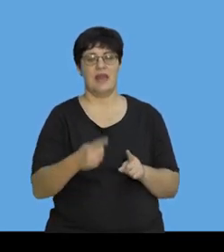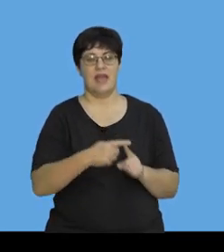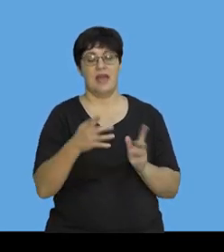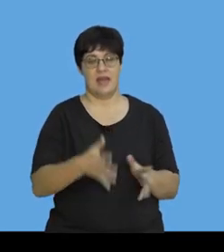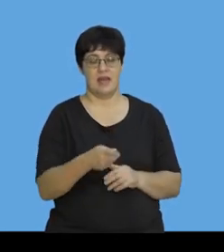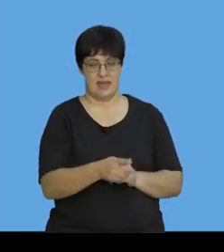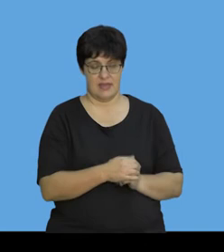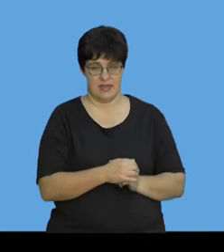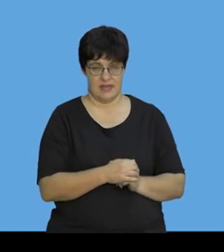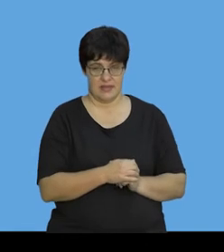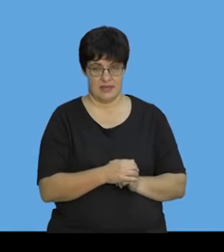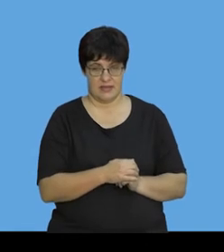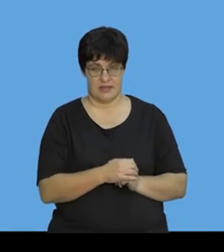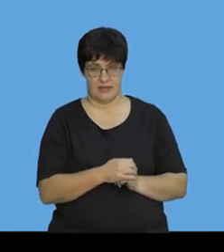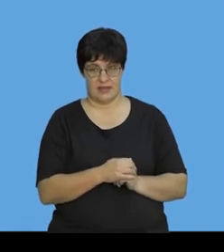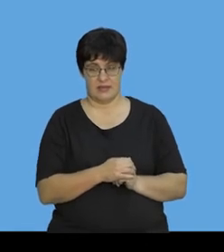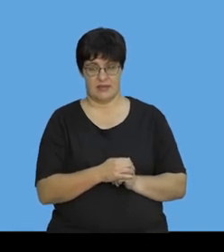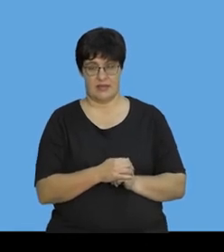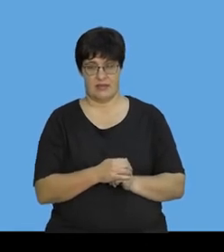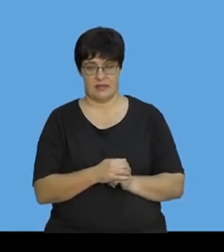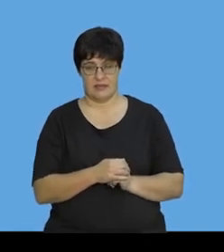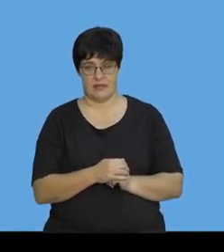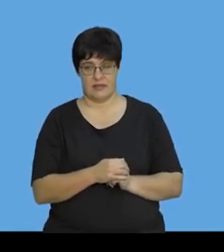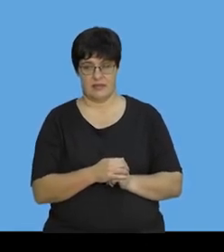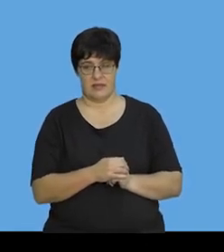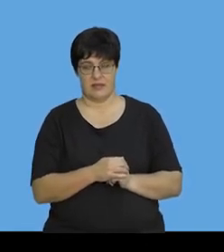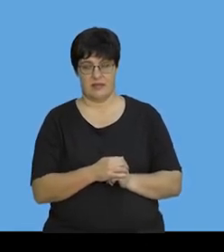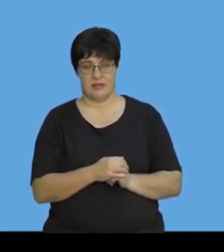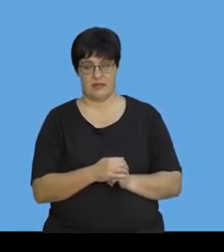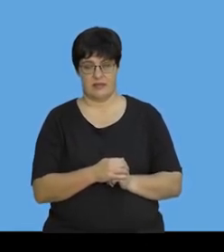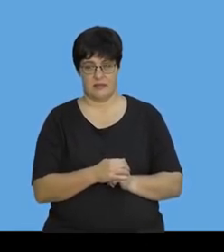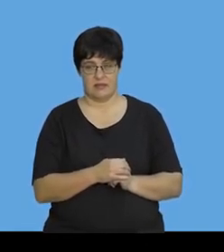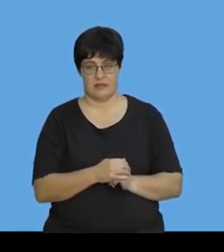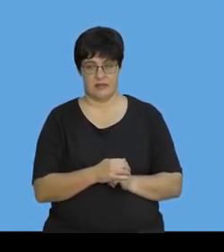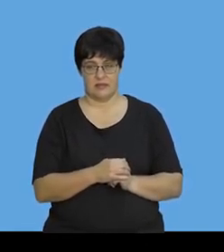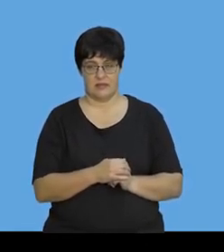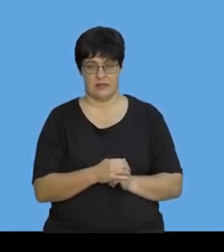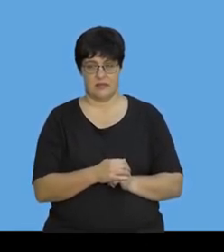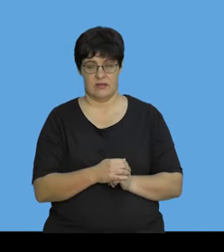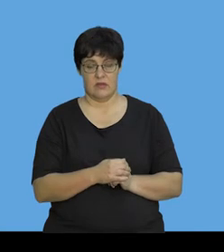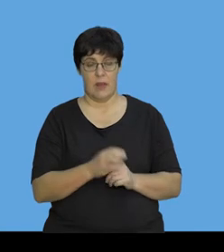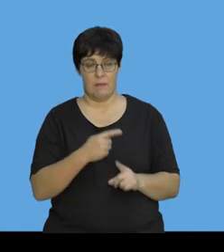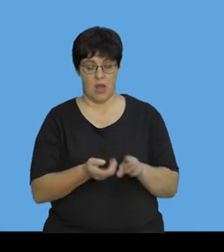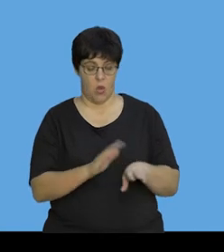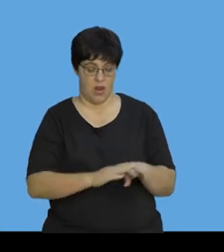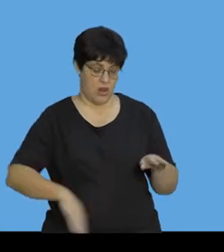player on the ball.